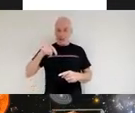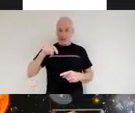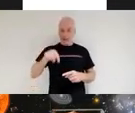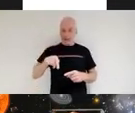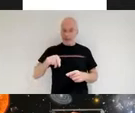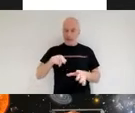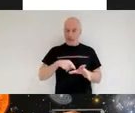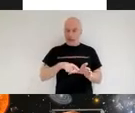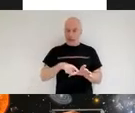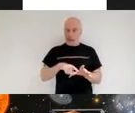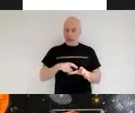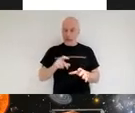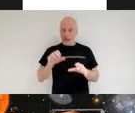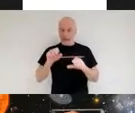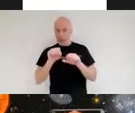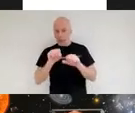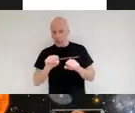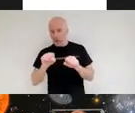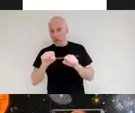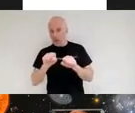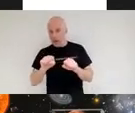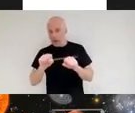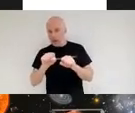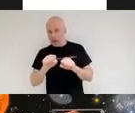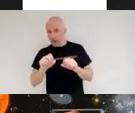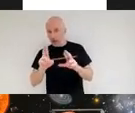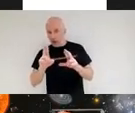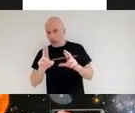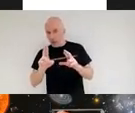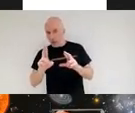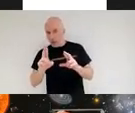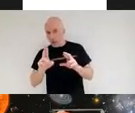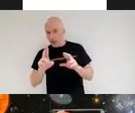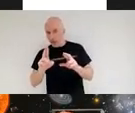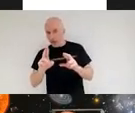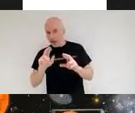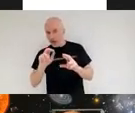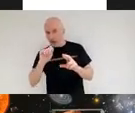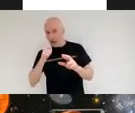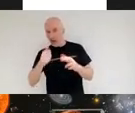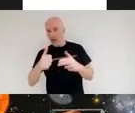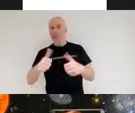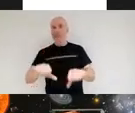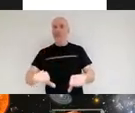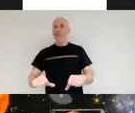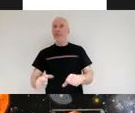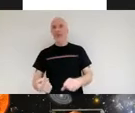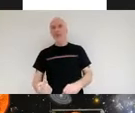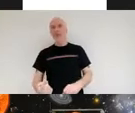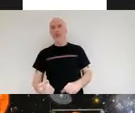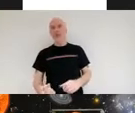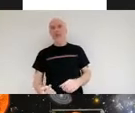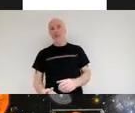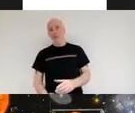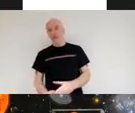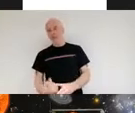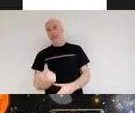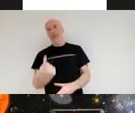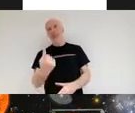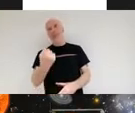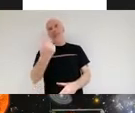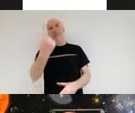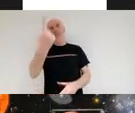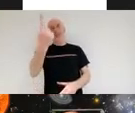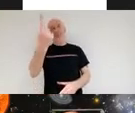of waiting and hoping that launch would go ahead it's not cheap the expected